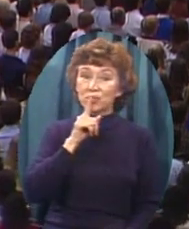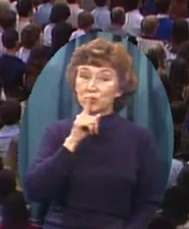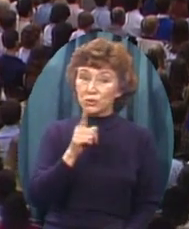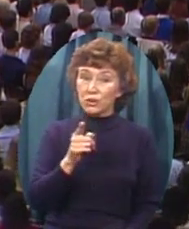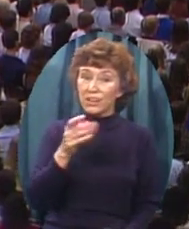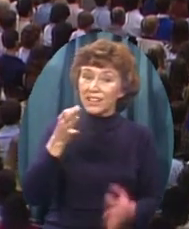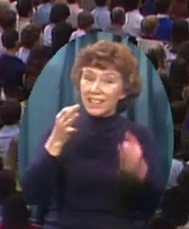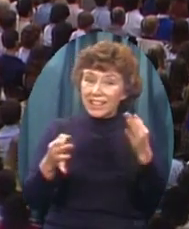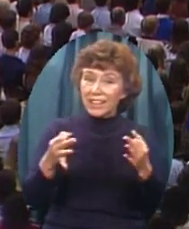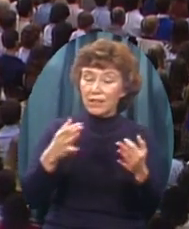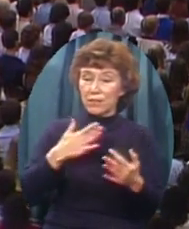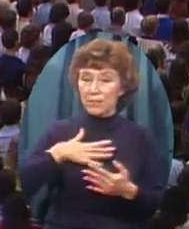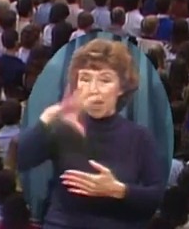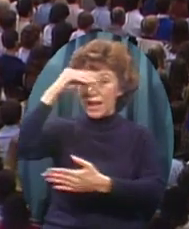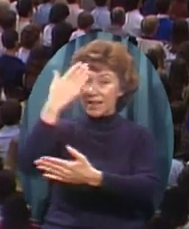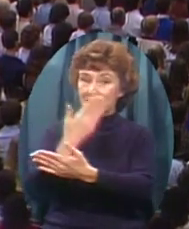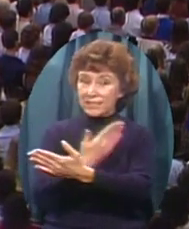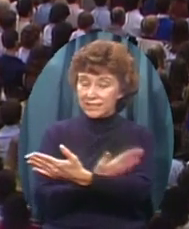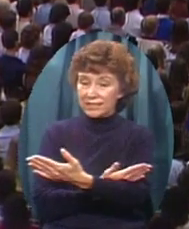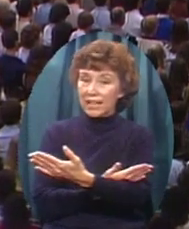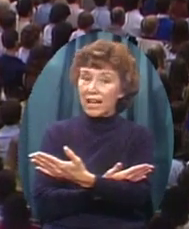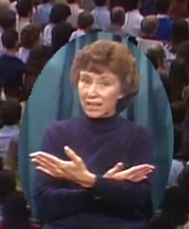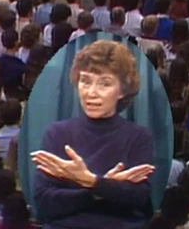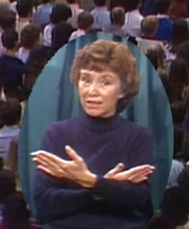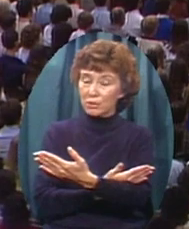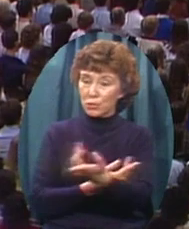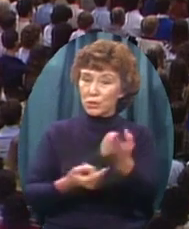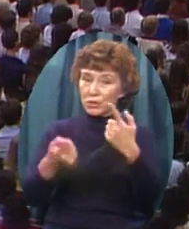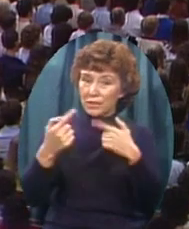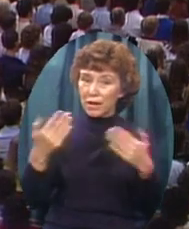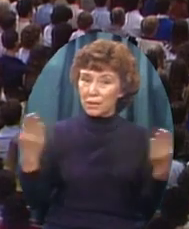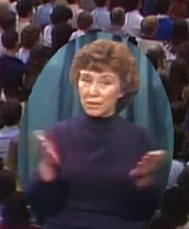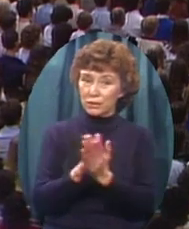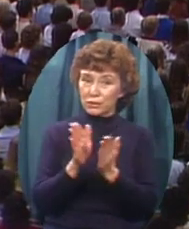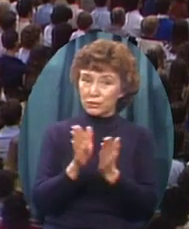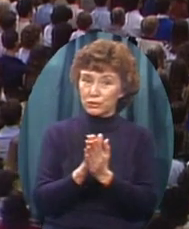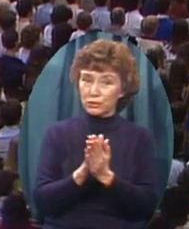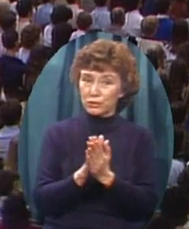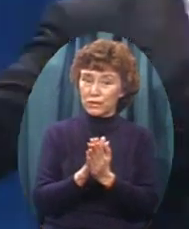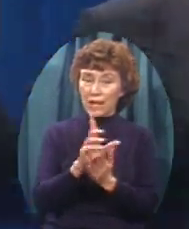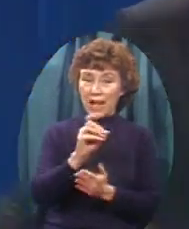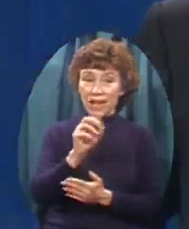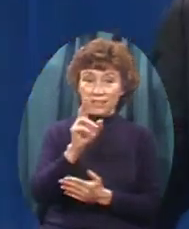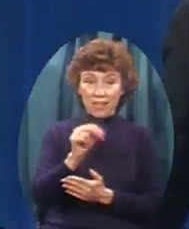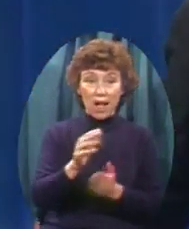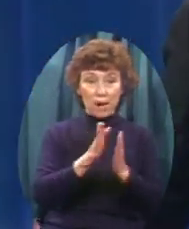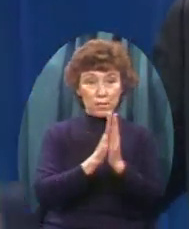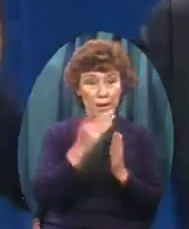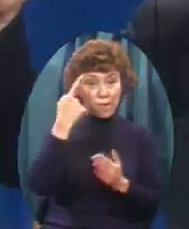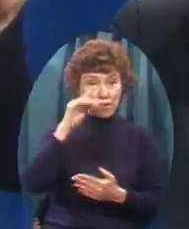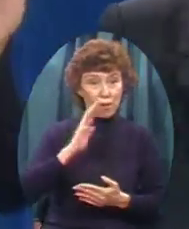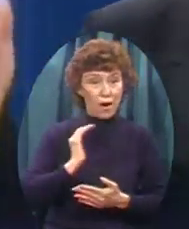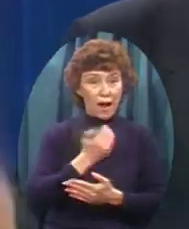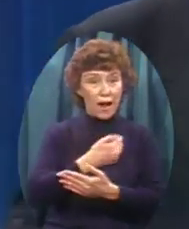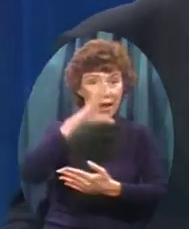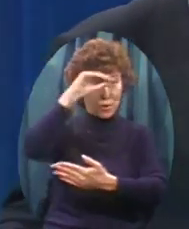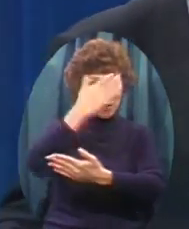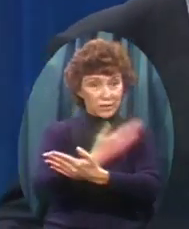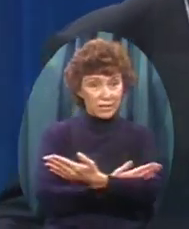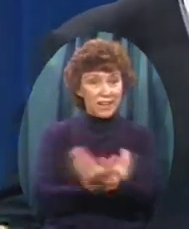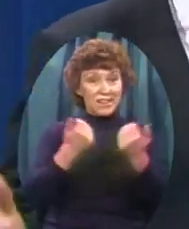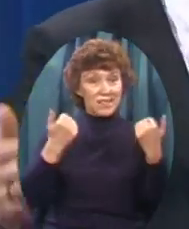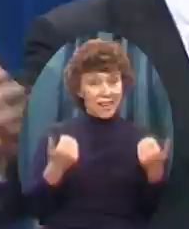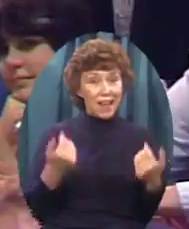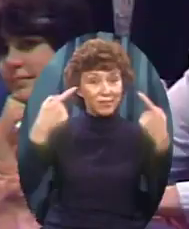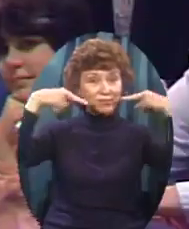And Don Norman Prayed for him And he was there And so forth He's down here now And he loves it